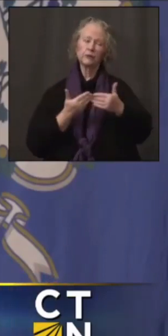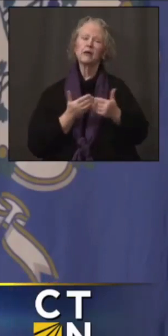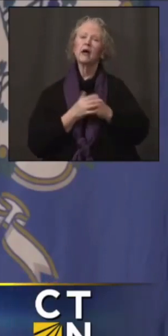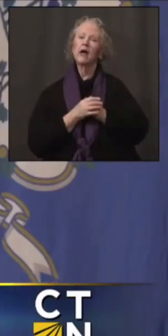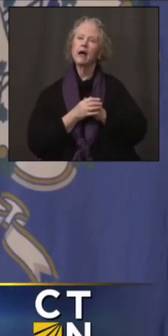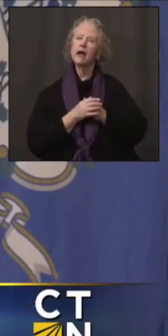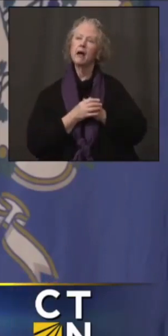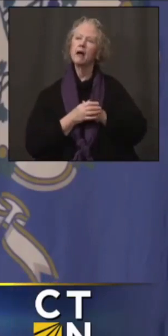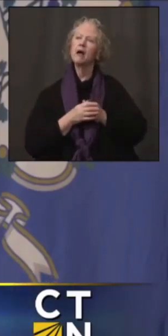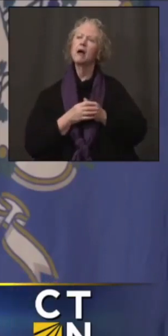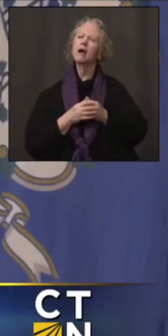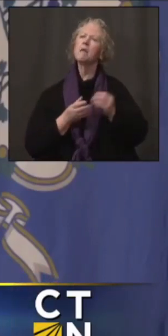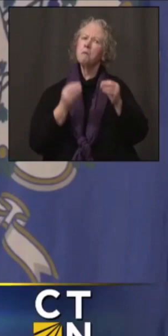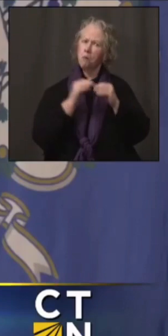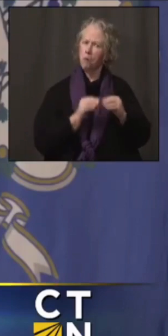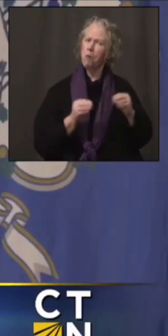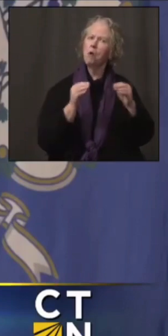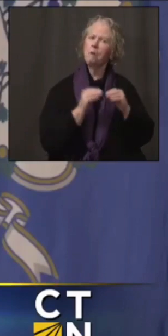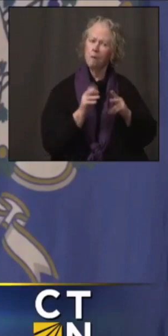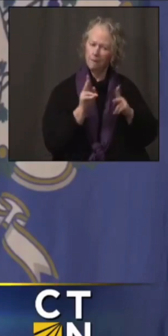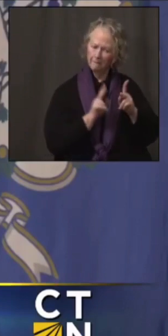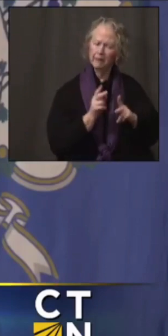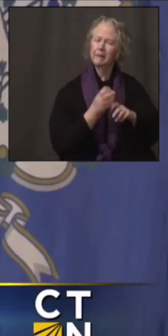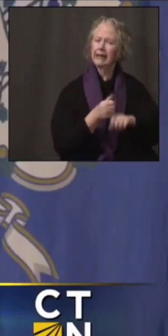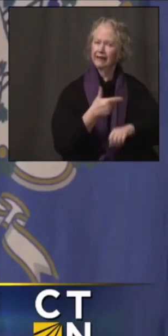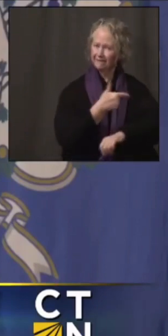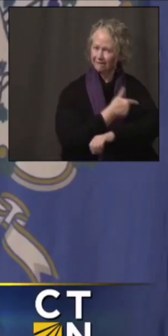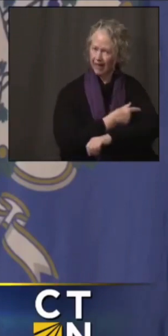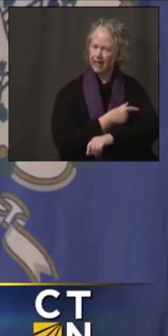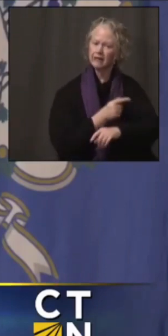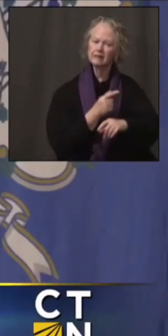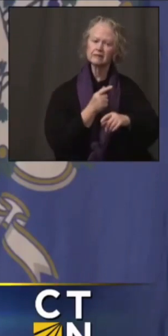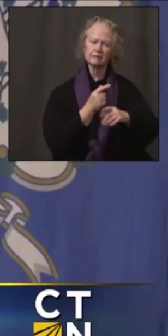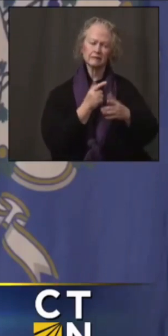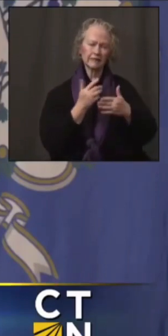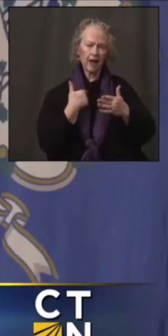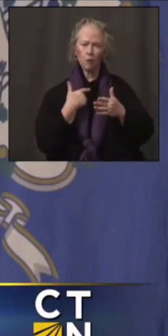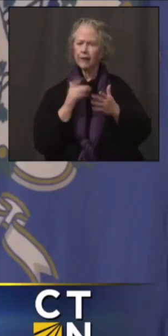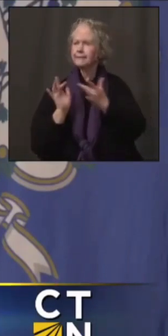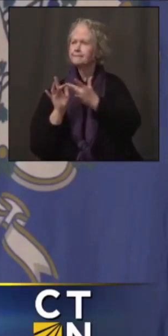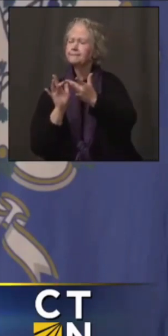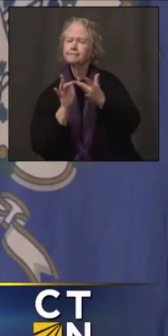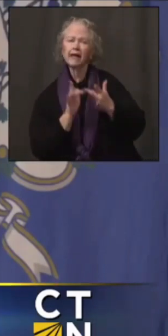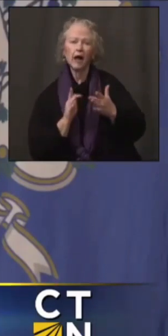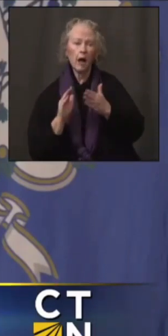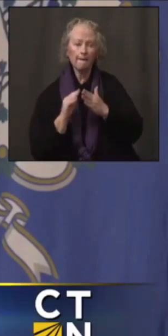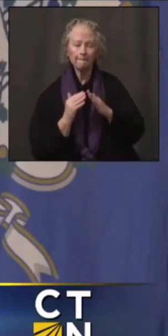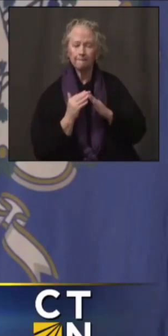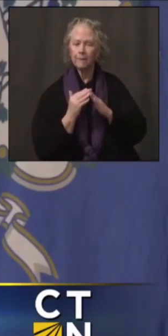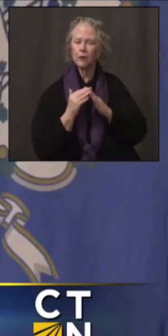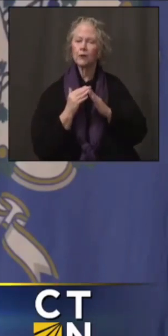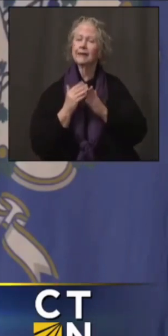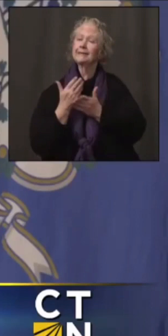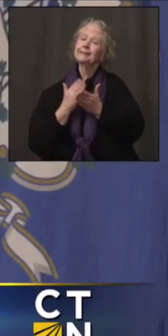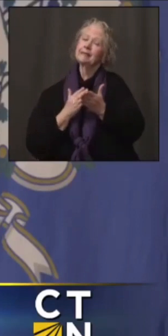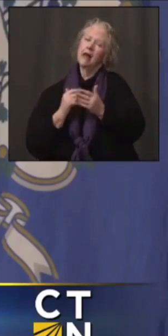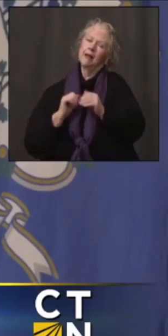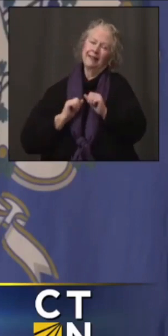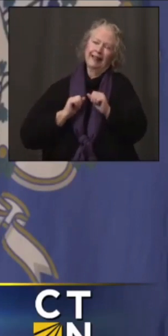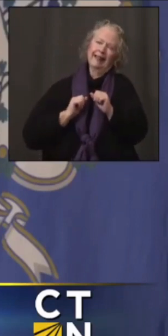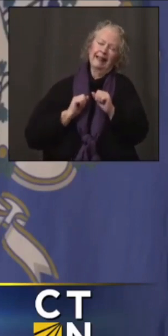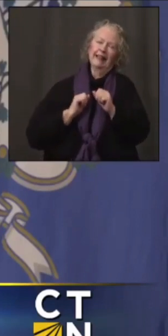are getting vaccinated on a timely basis. We're reaching out to those communities that are probably a little hesitant about getting